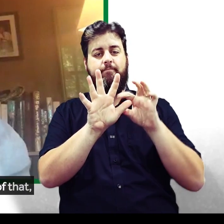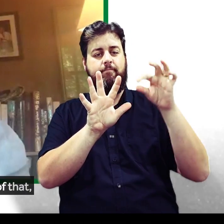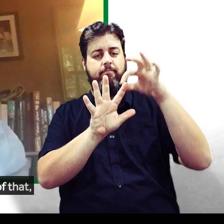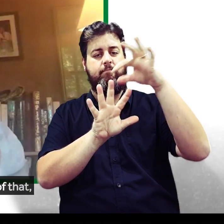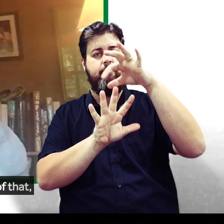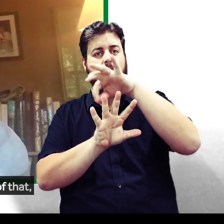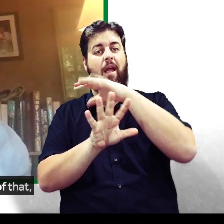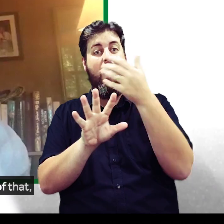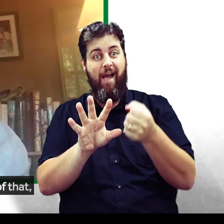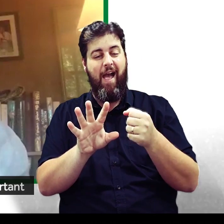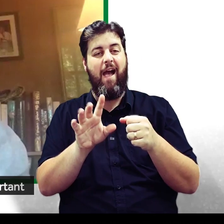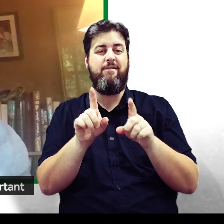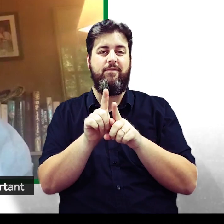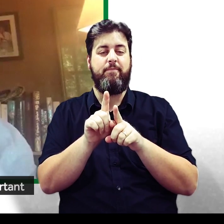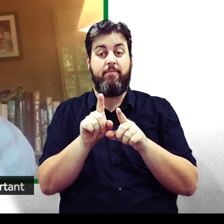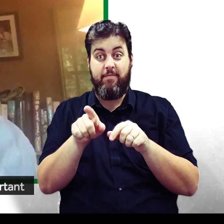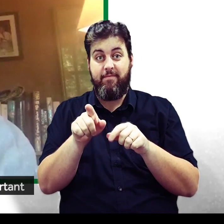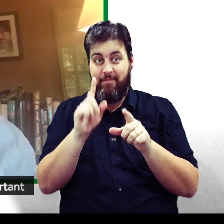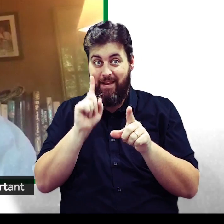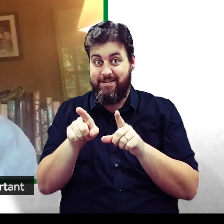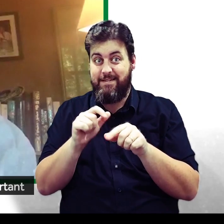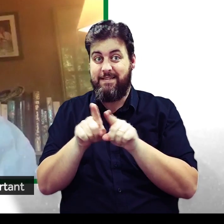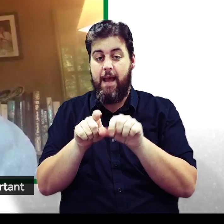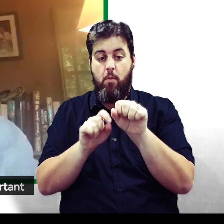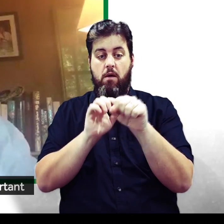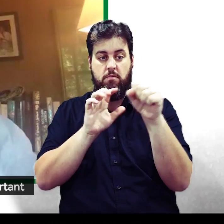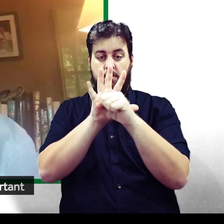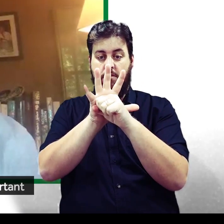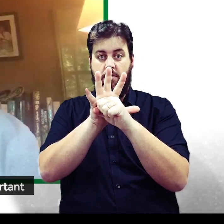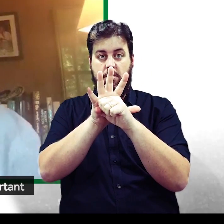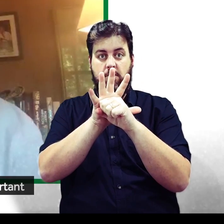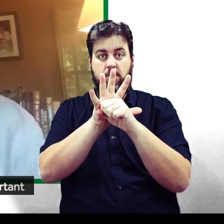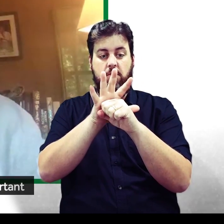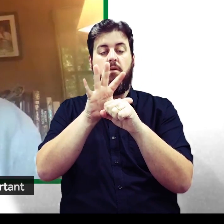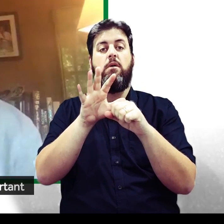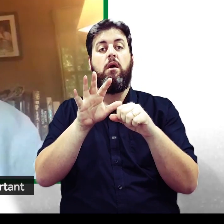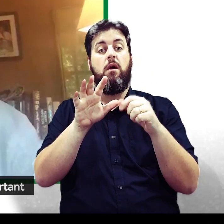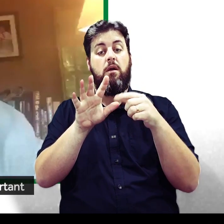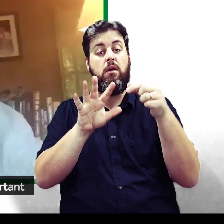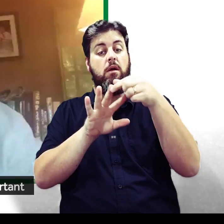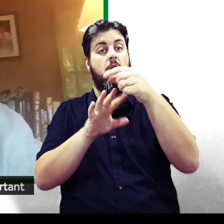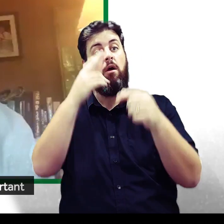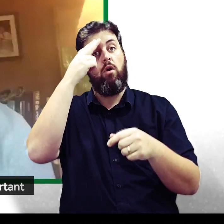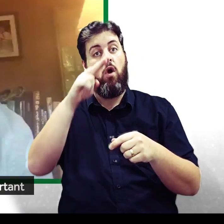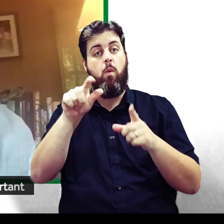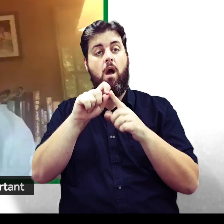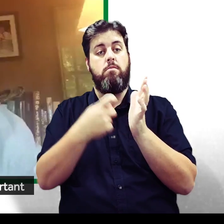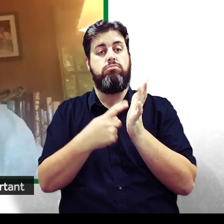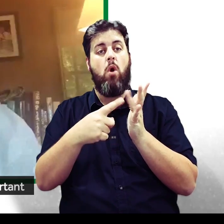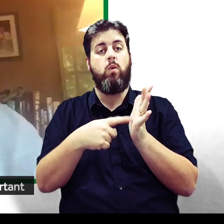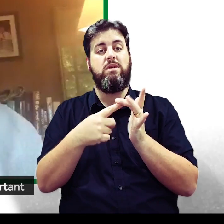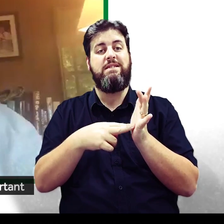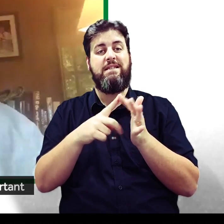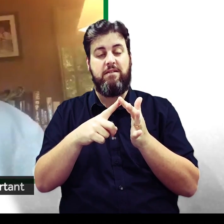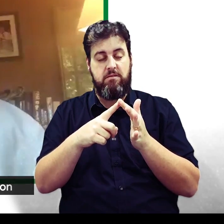spikes coming out of that, of that, that's right, coming out of that. And those spikes are made of protein. And these